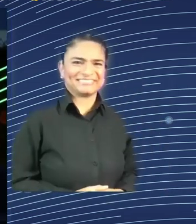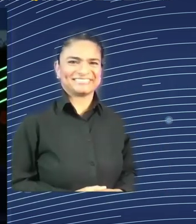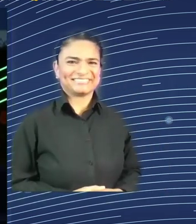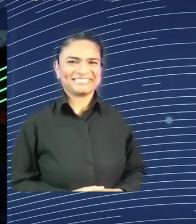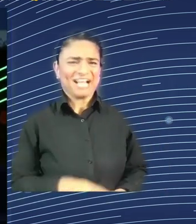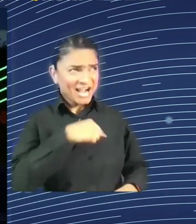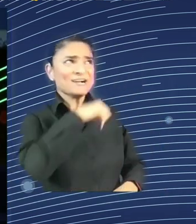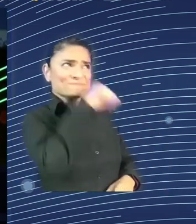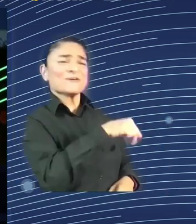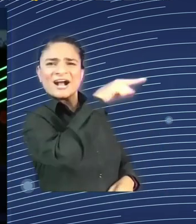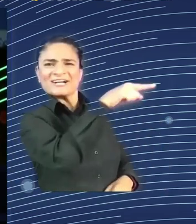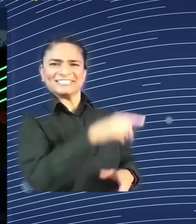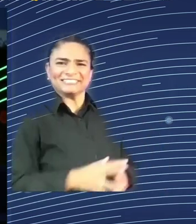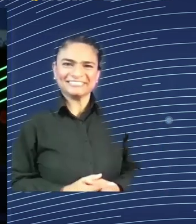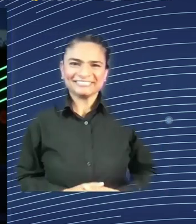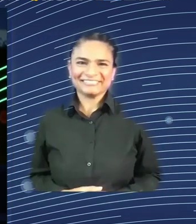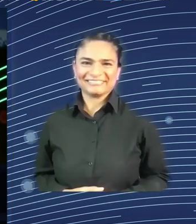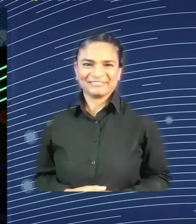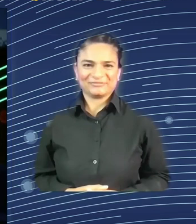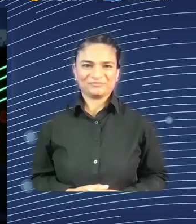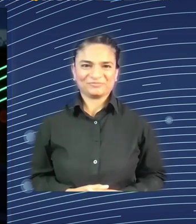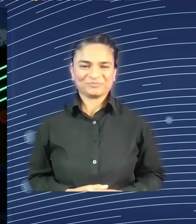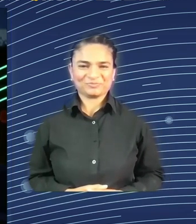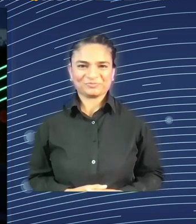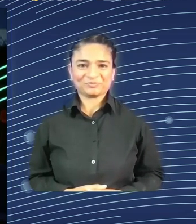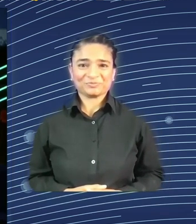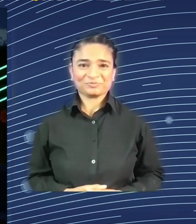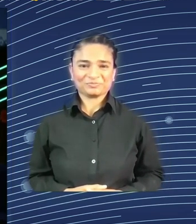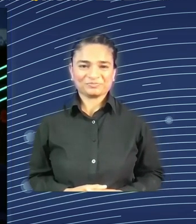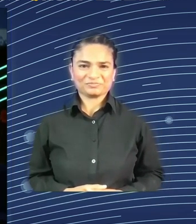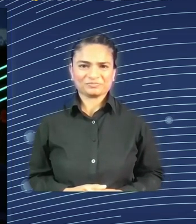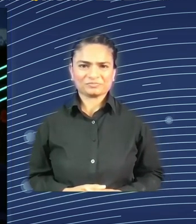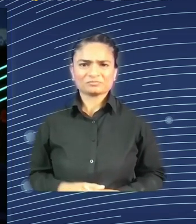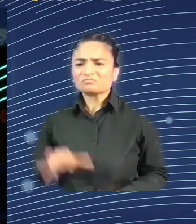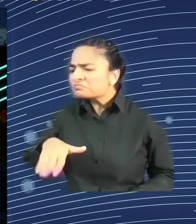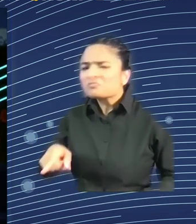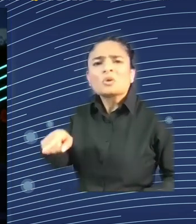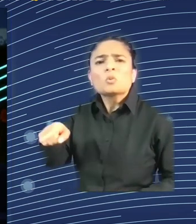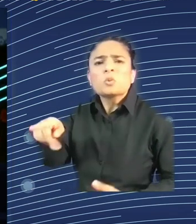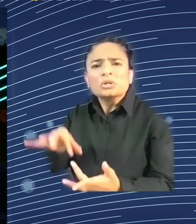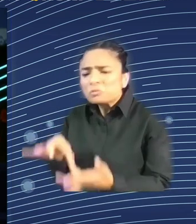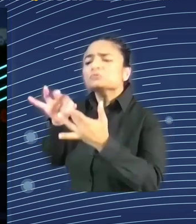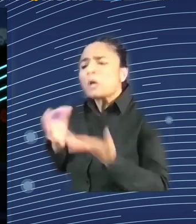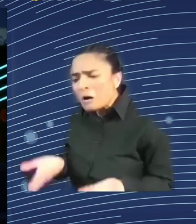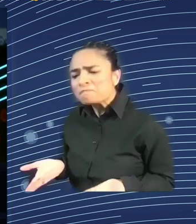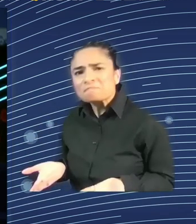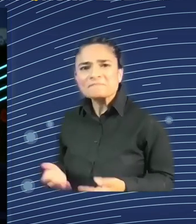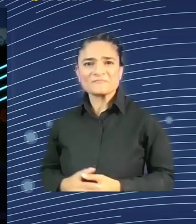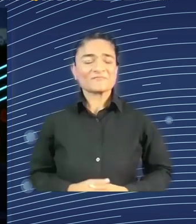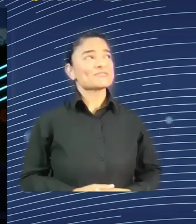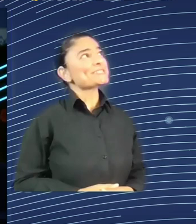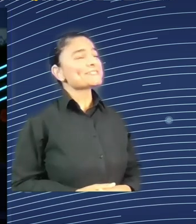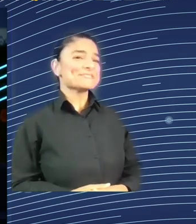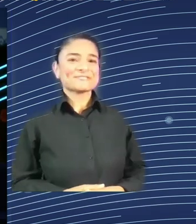I bring the digital world and the real world together and I never get tired. I just need a bit of electricity.